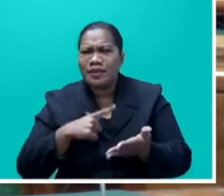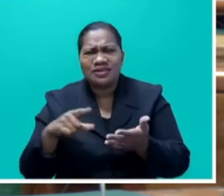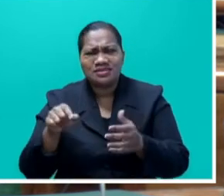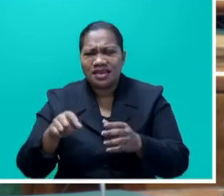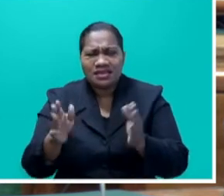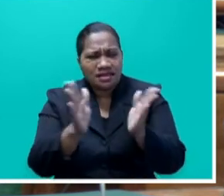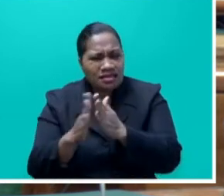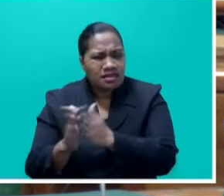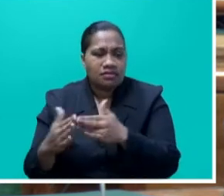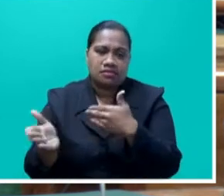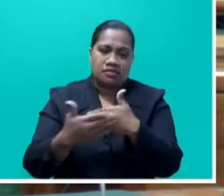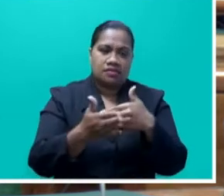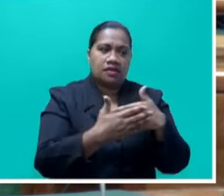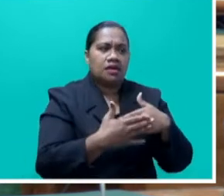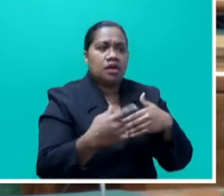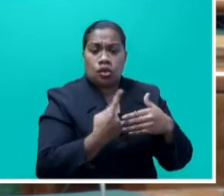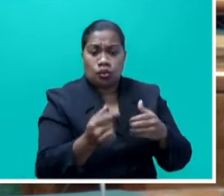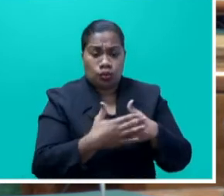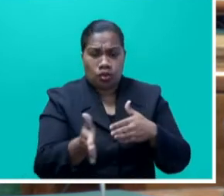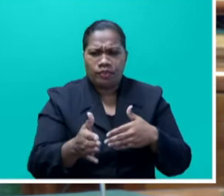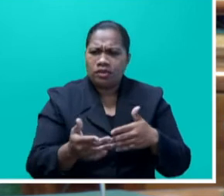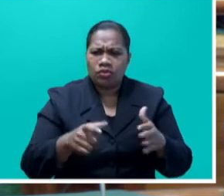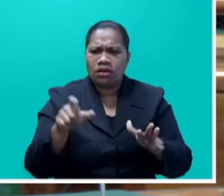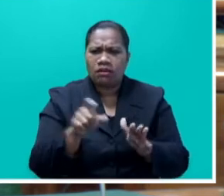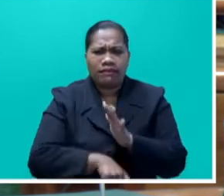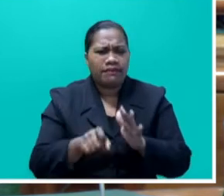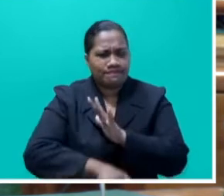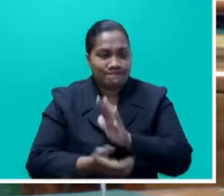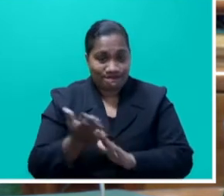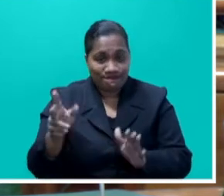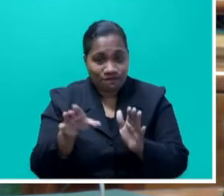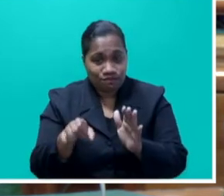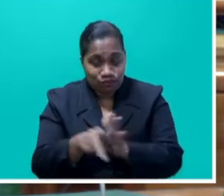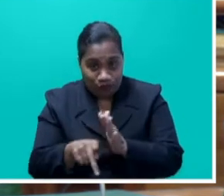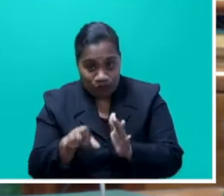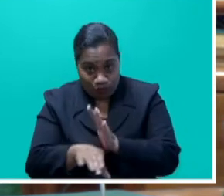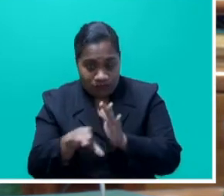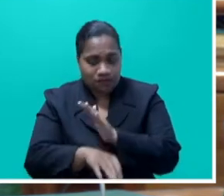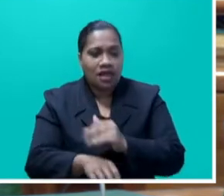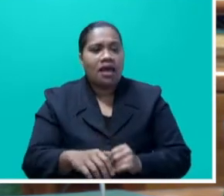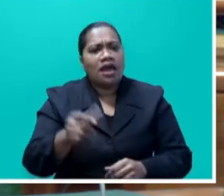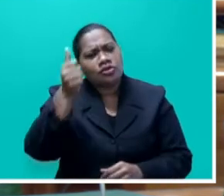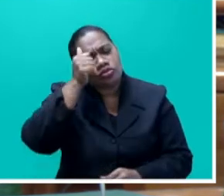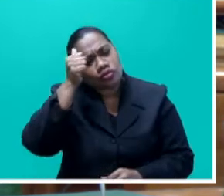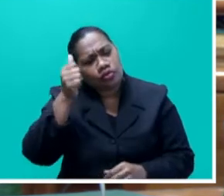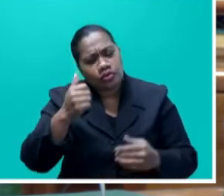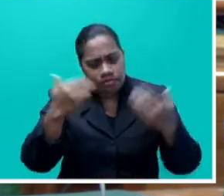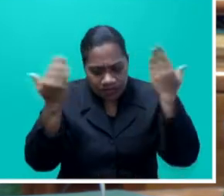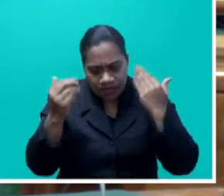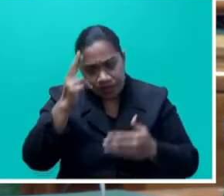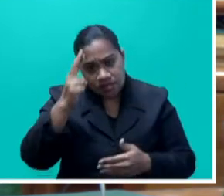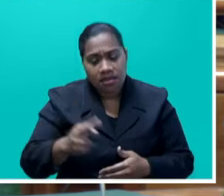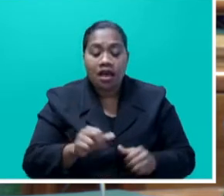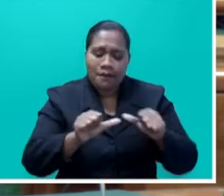those who were open were charging forbidden prices, Mr. Speaker say. And as you know, Mr. Speaker say, we had kept agriculture